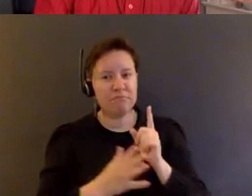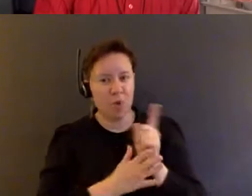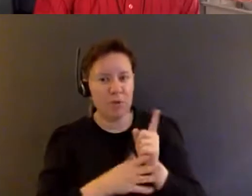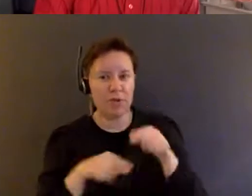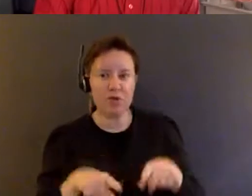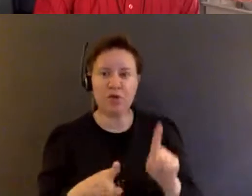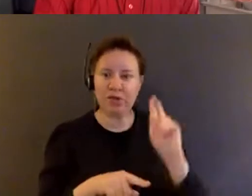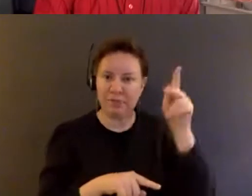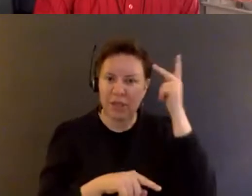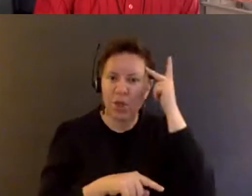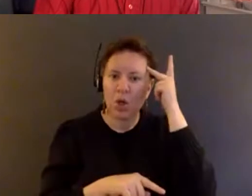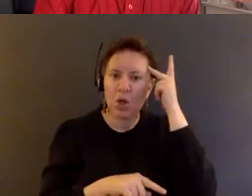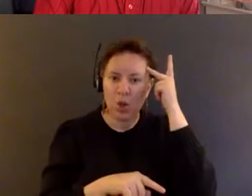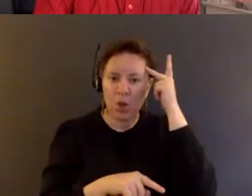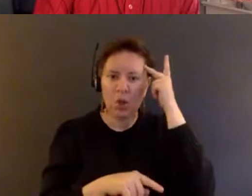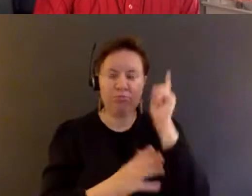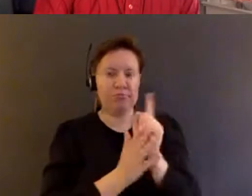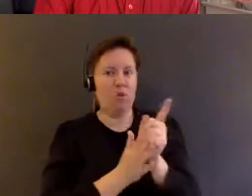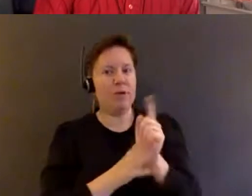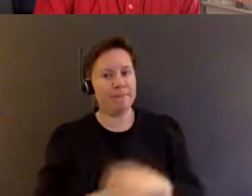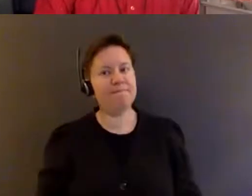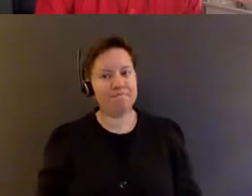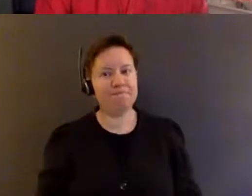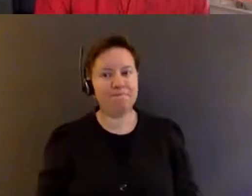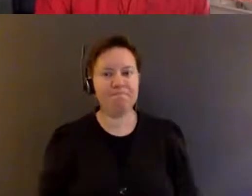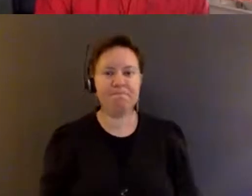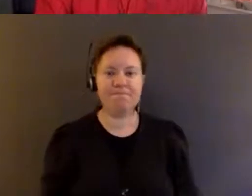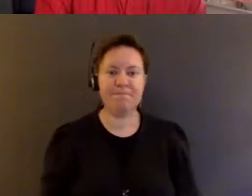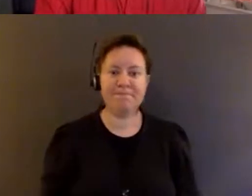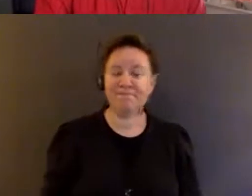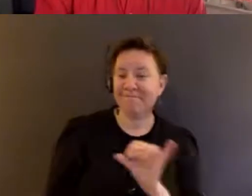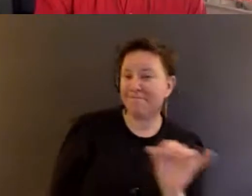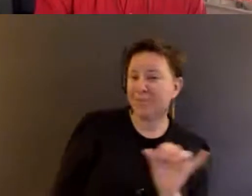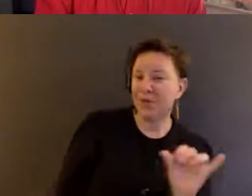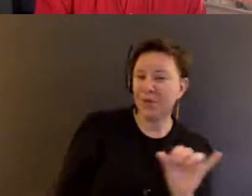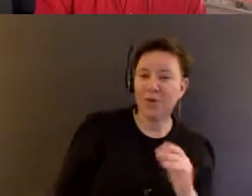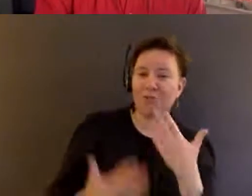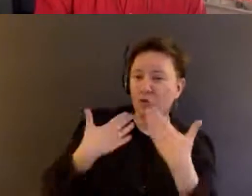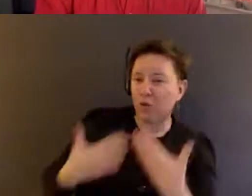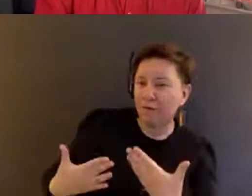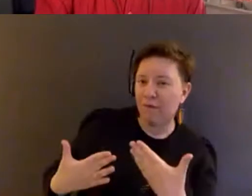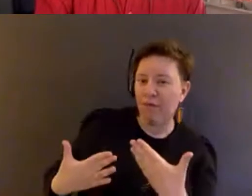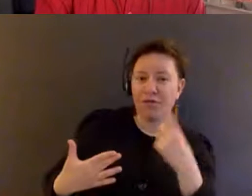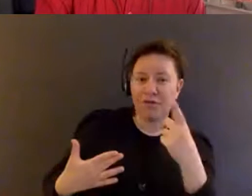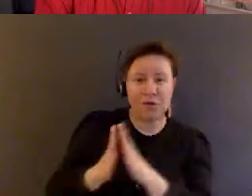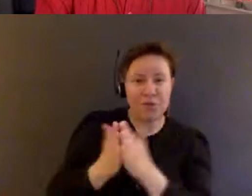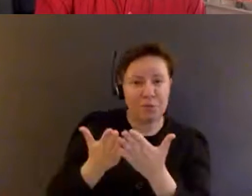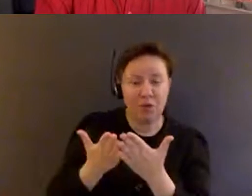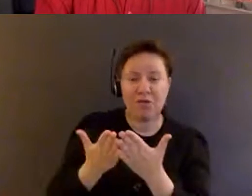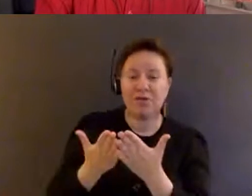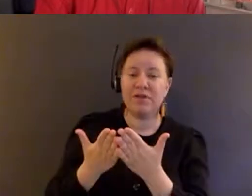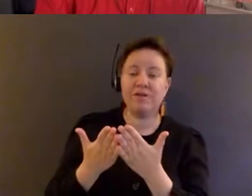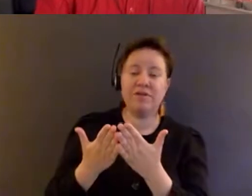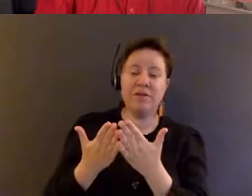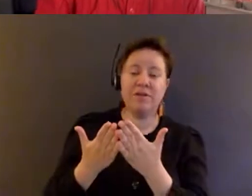political, political moment. Me too. So grateful to you for this book. the amount of,